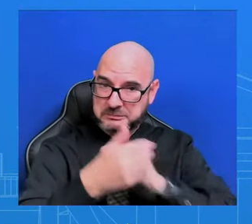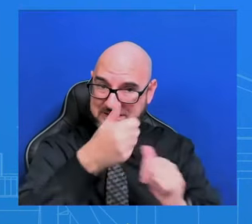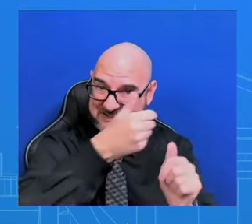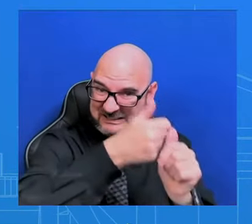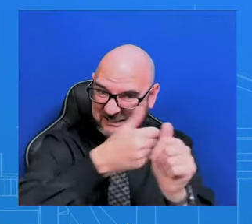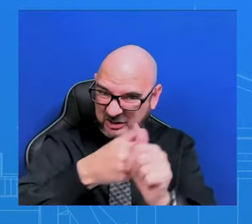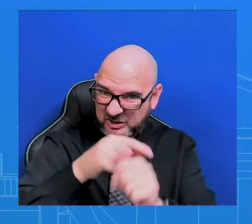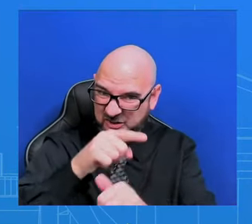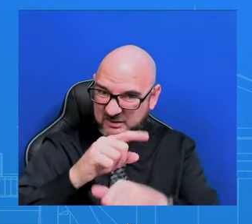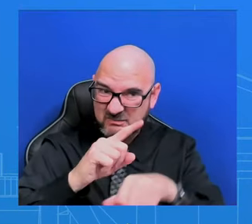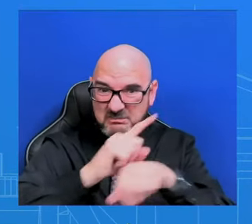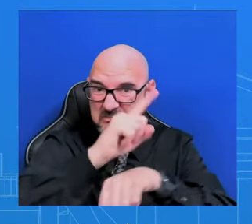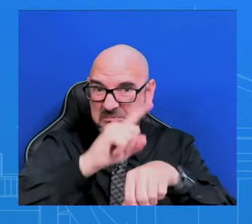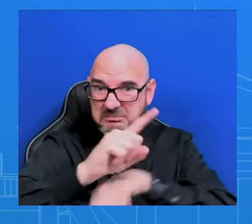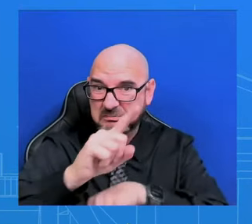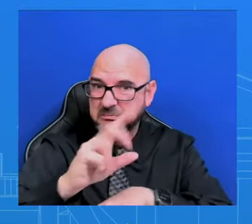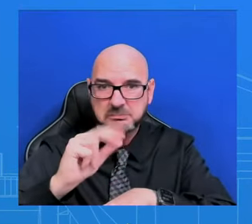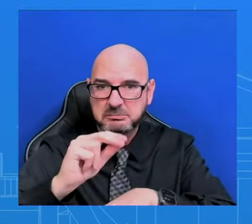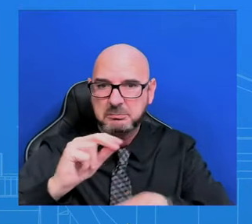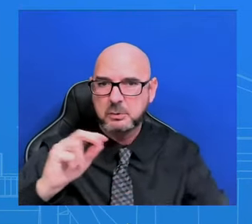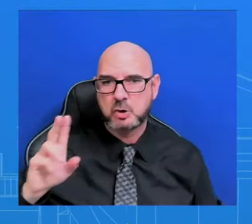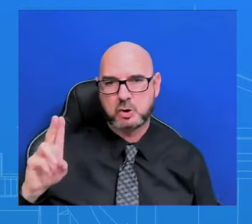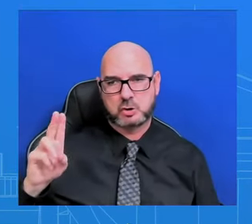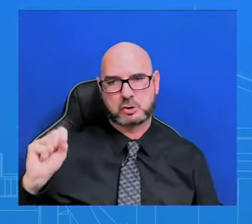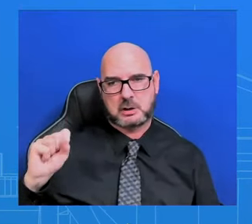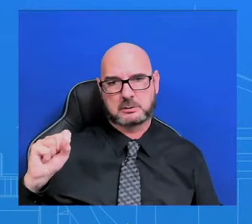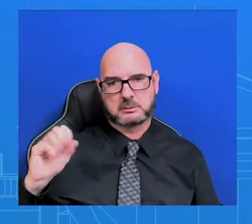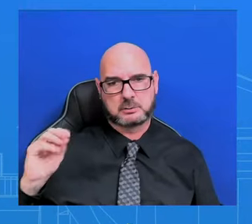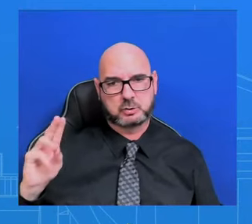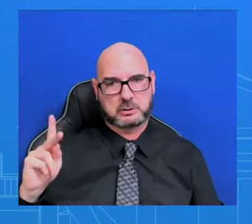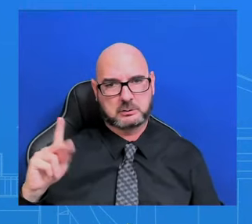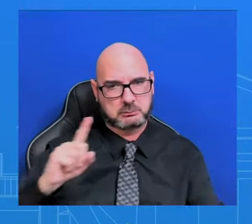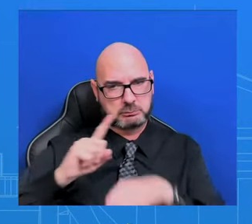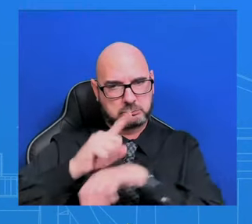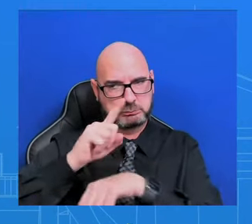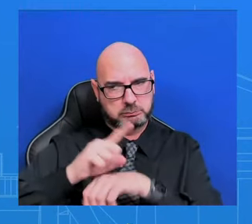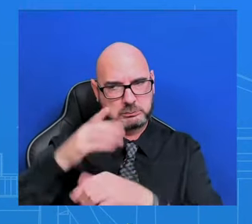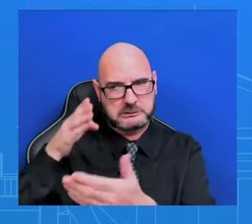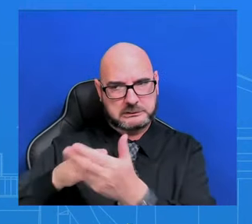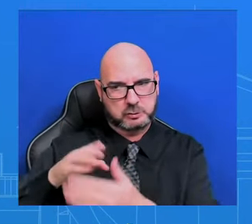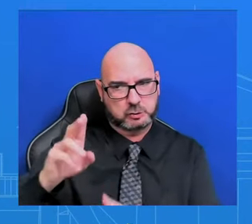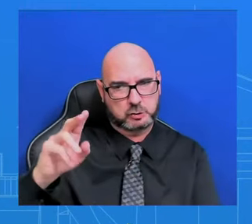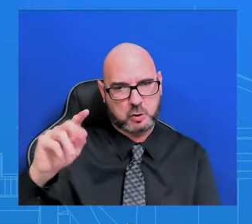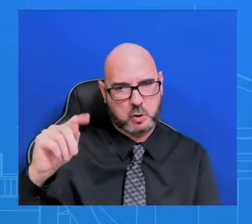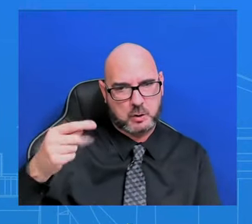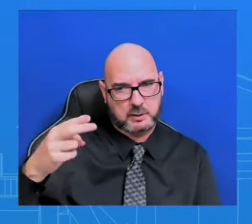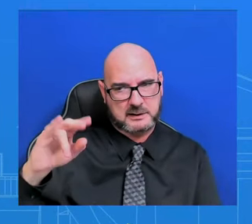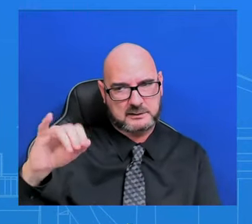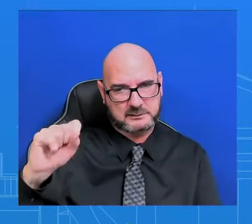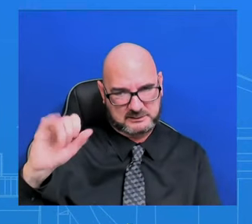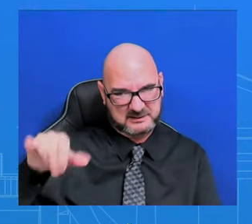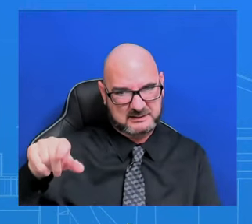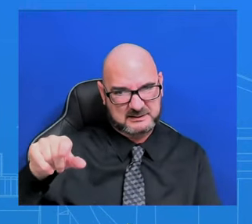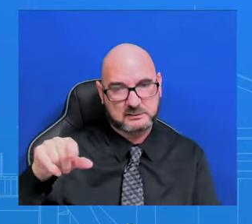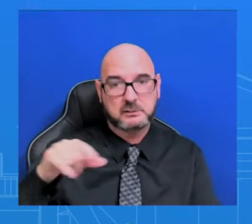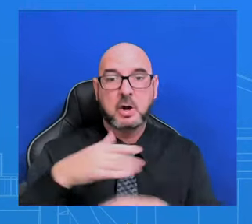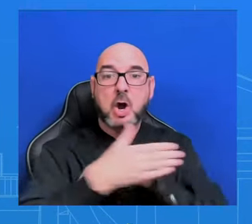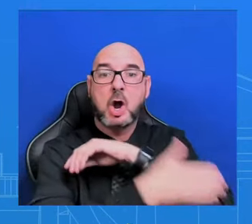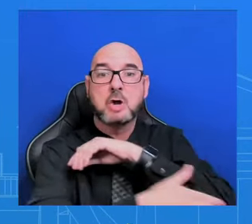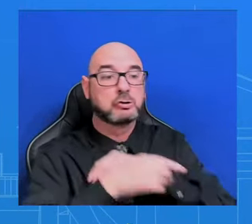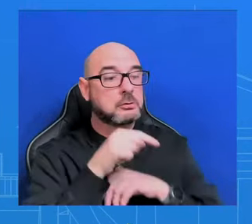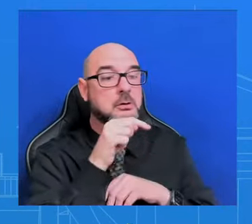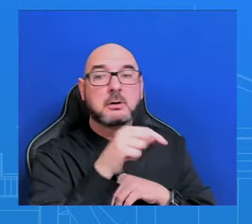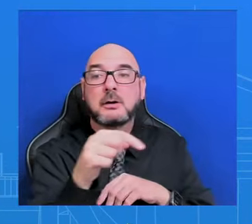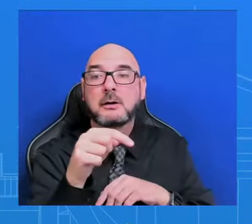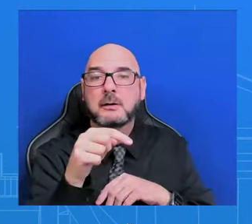Other nations, as I indicated in my opening statement, they contribute other capabilities. I'll let them speak to what they're doing to